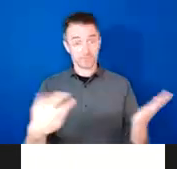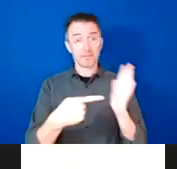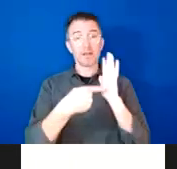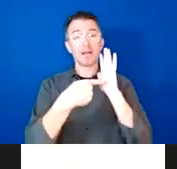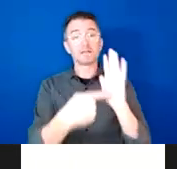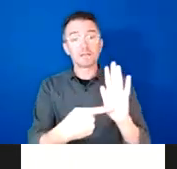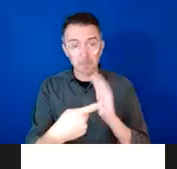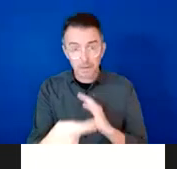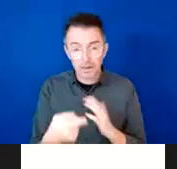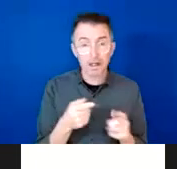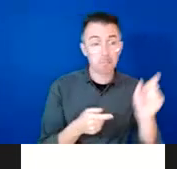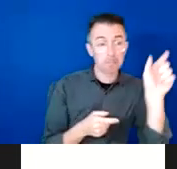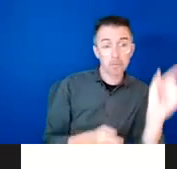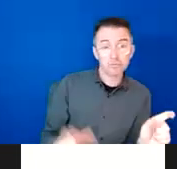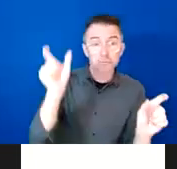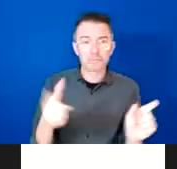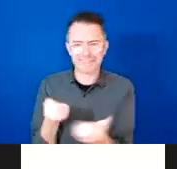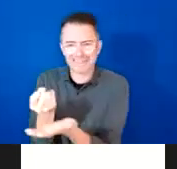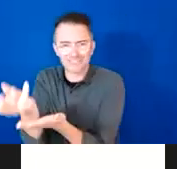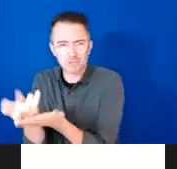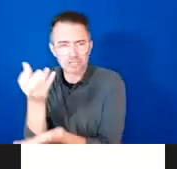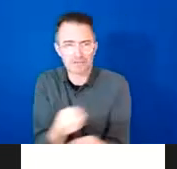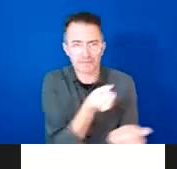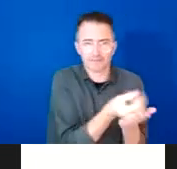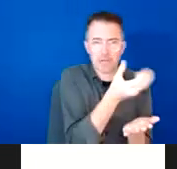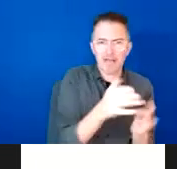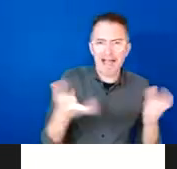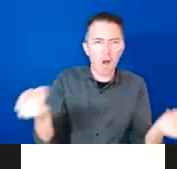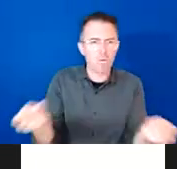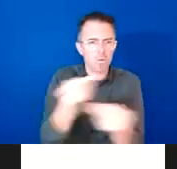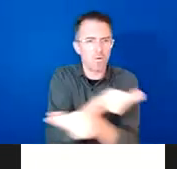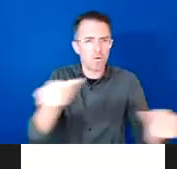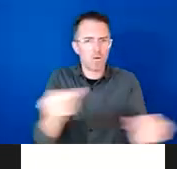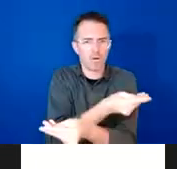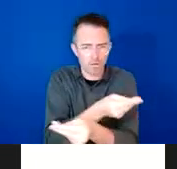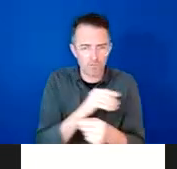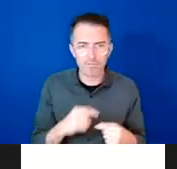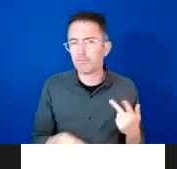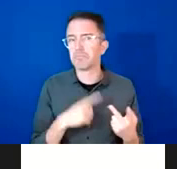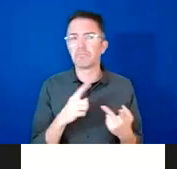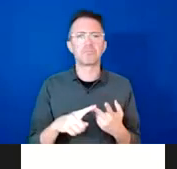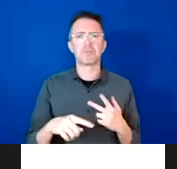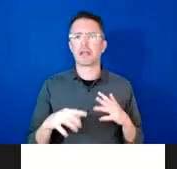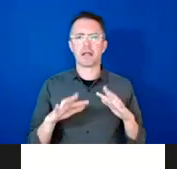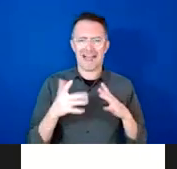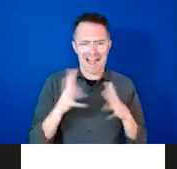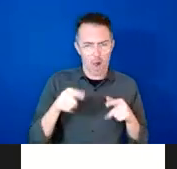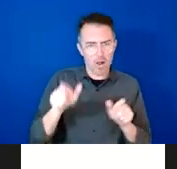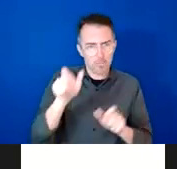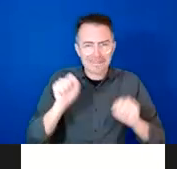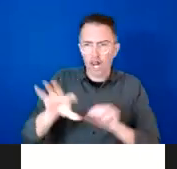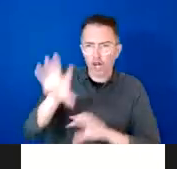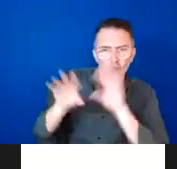ambition happens as a result of that reporting and